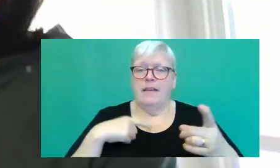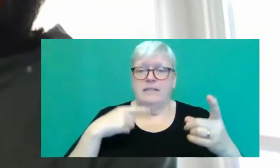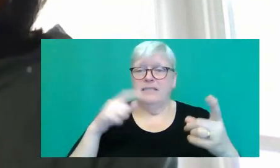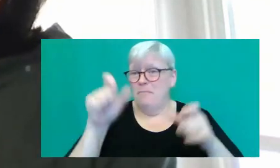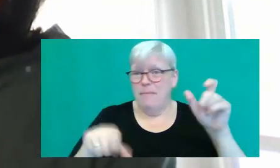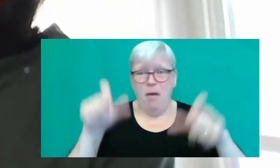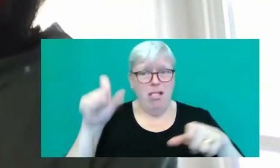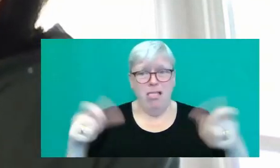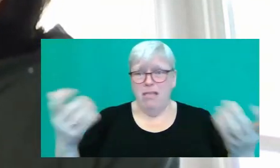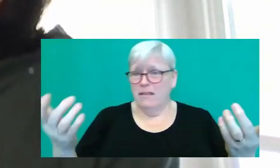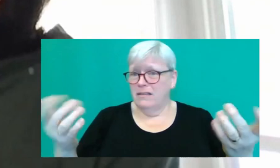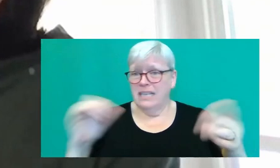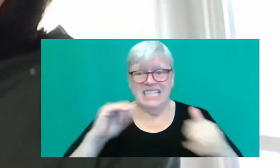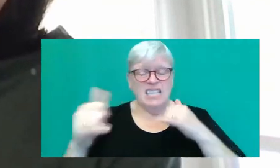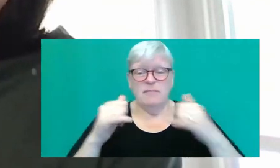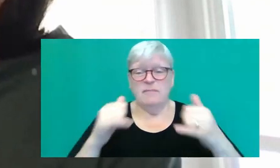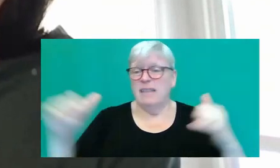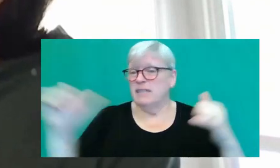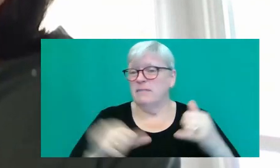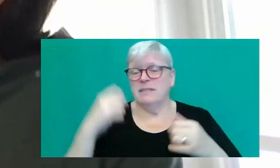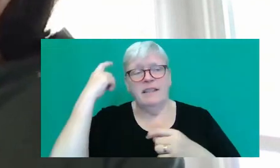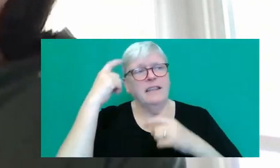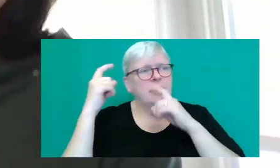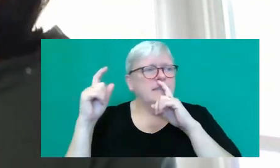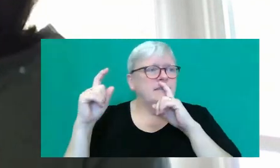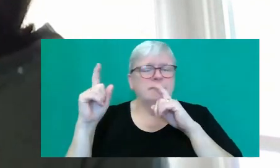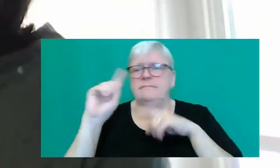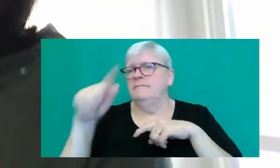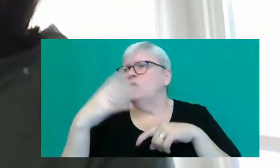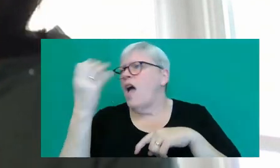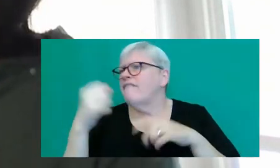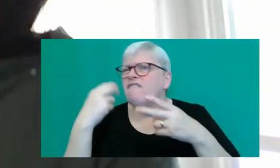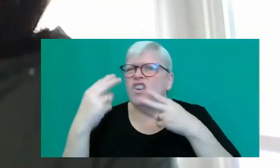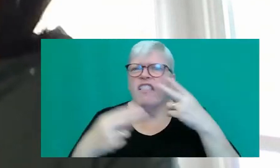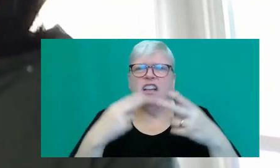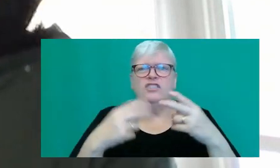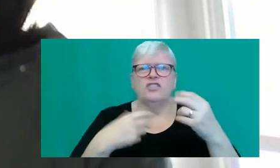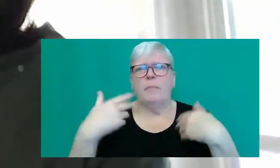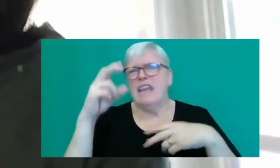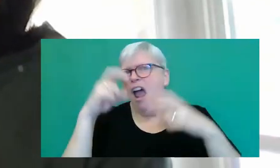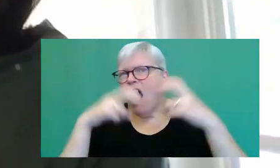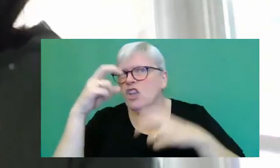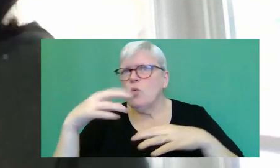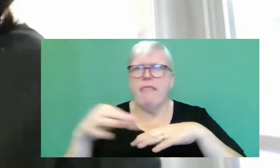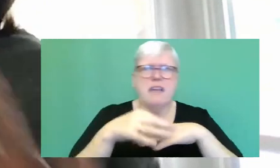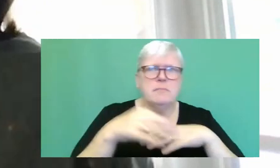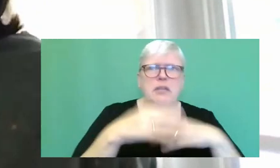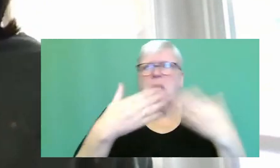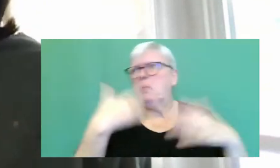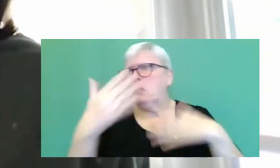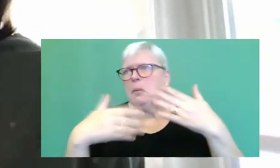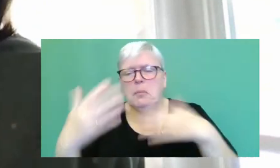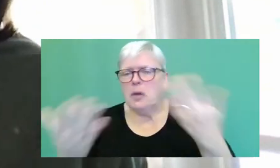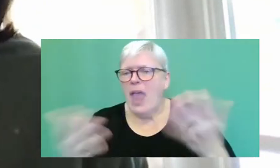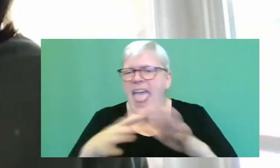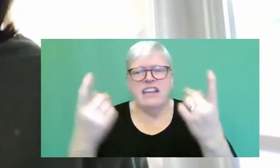And sometimes they must be thinking about what are they going to have for lunch, or the arguments that they had with their husband, or, you know, whatever it is. So part of it